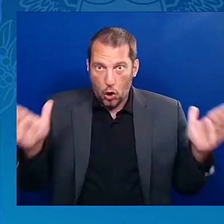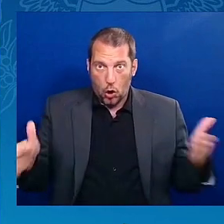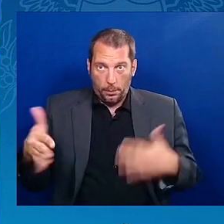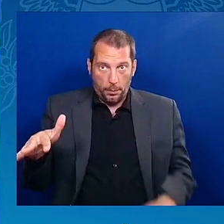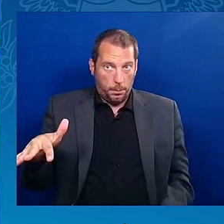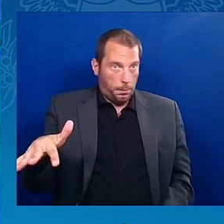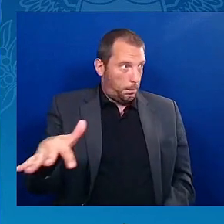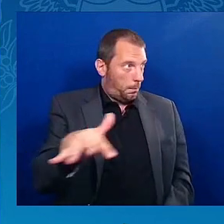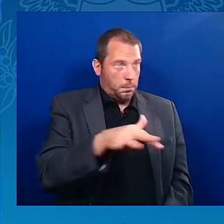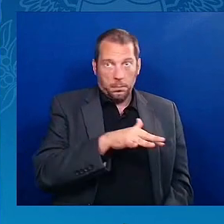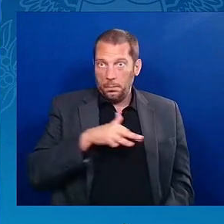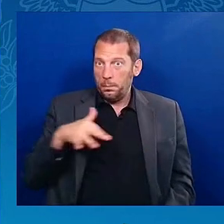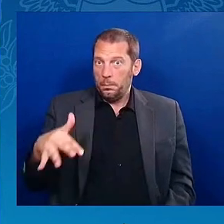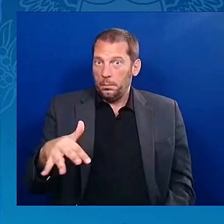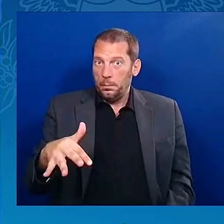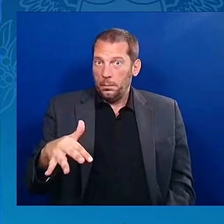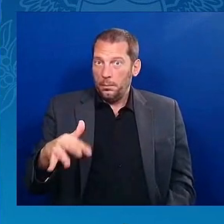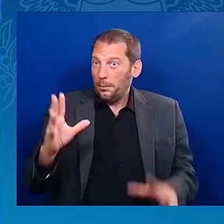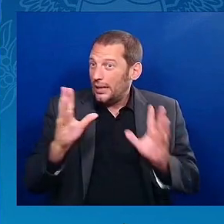only one that looks like you.